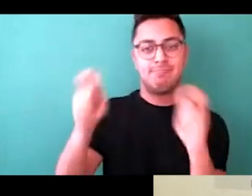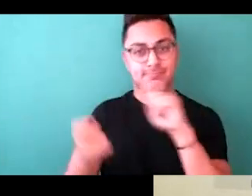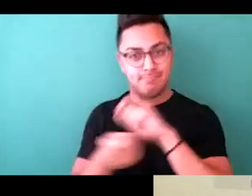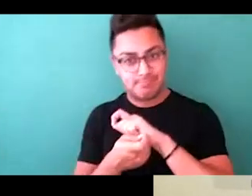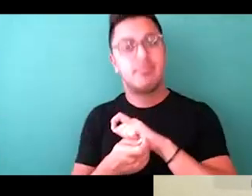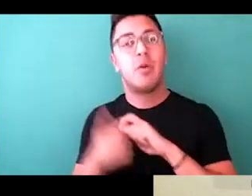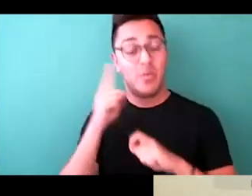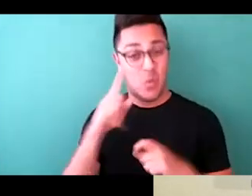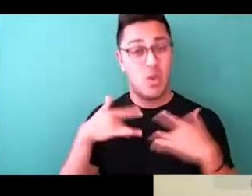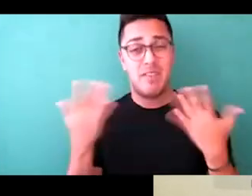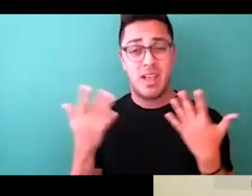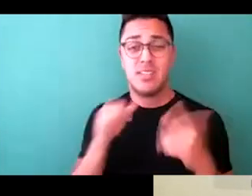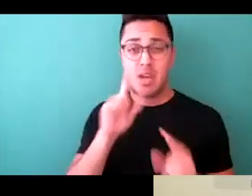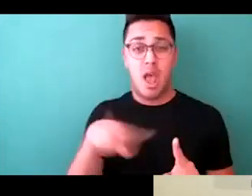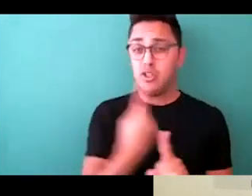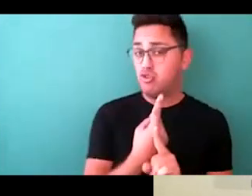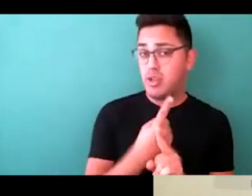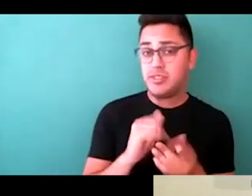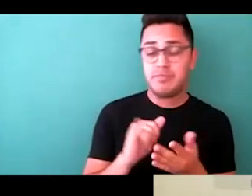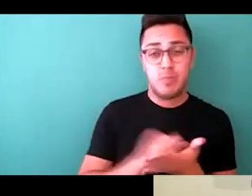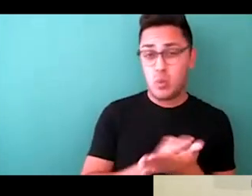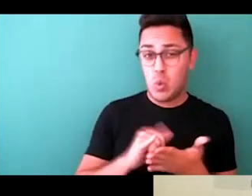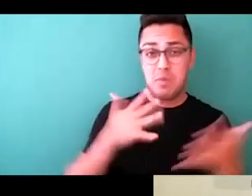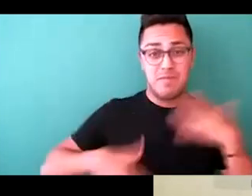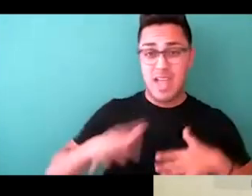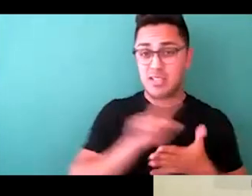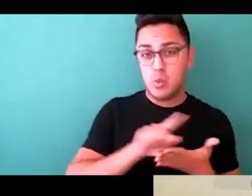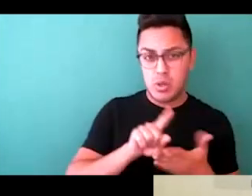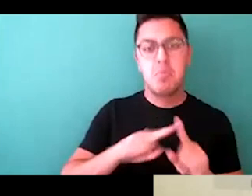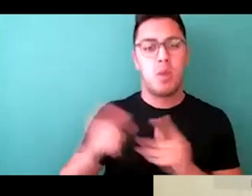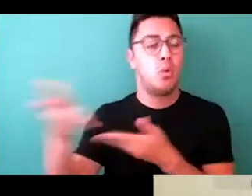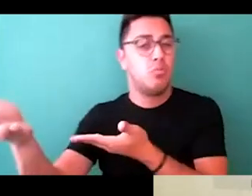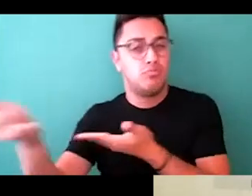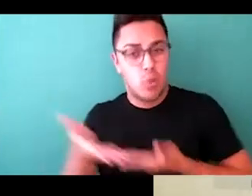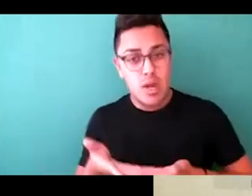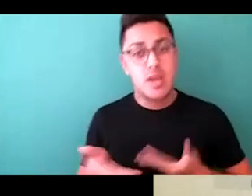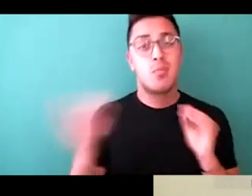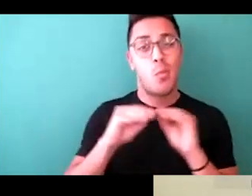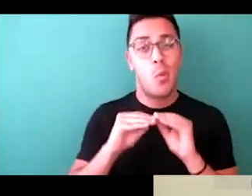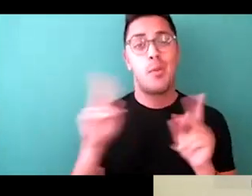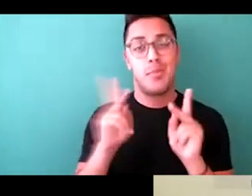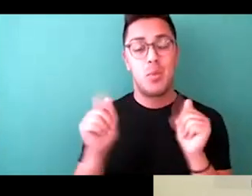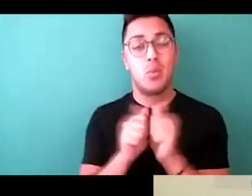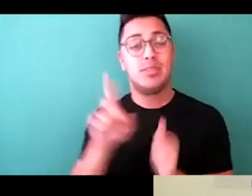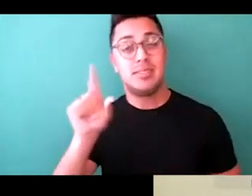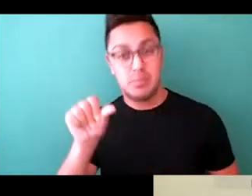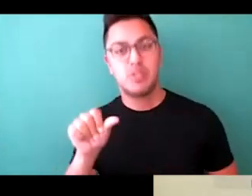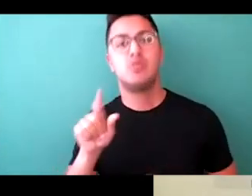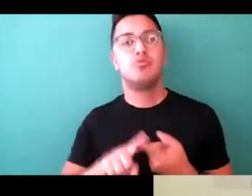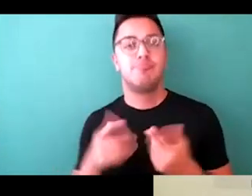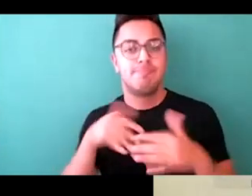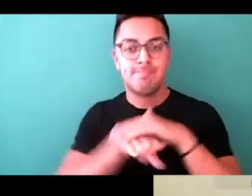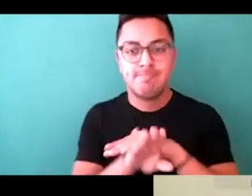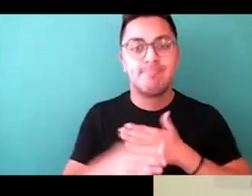even outside of Fashion Week, to bring in more people with disabilities to be able to enjoy the